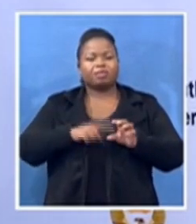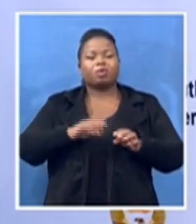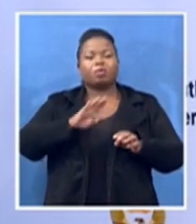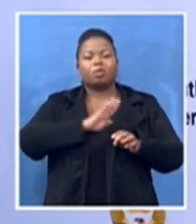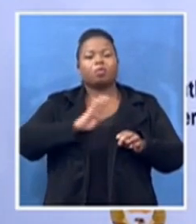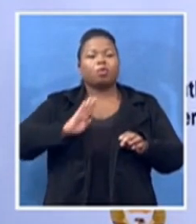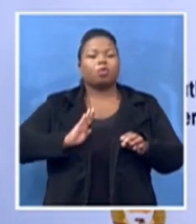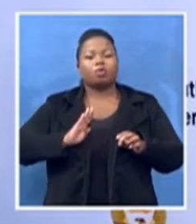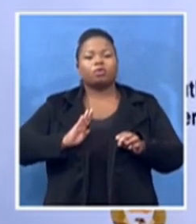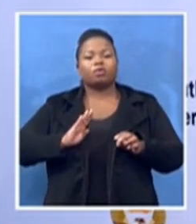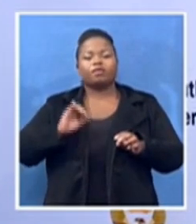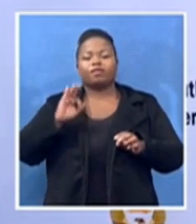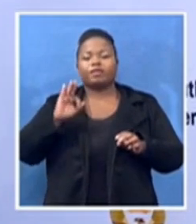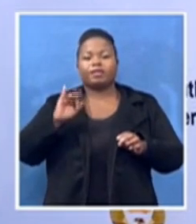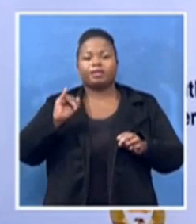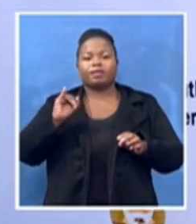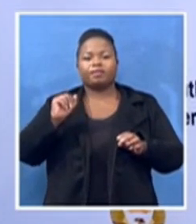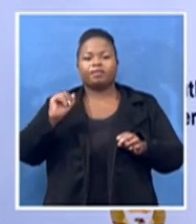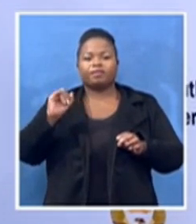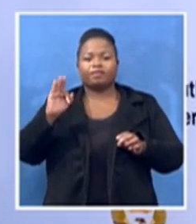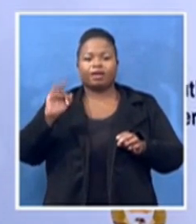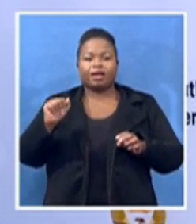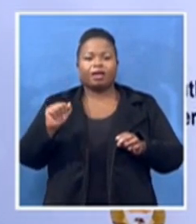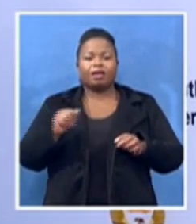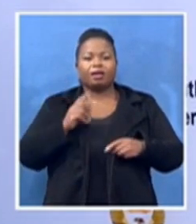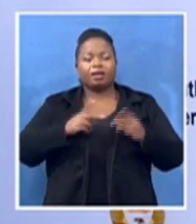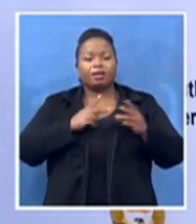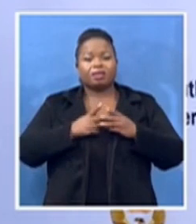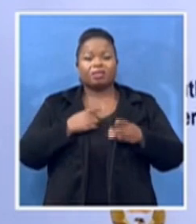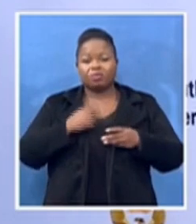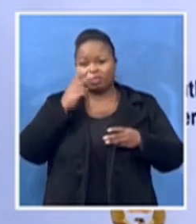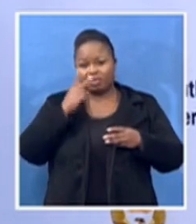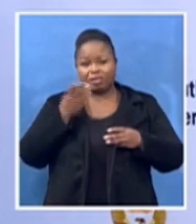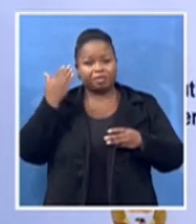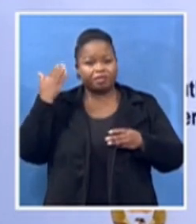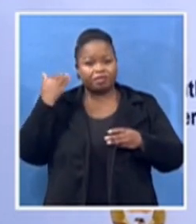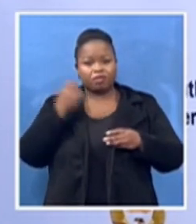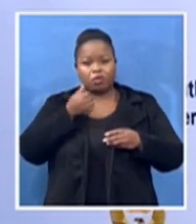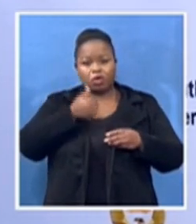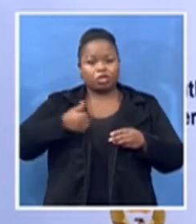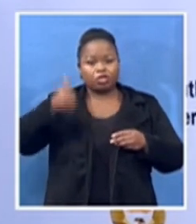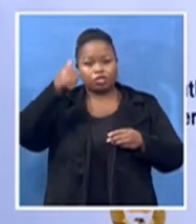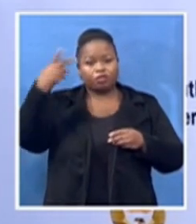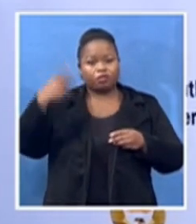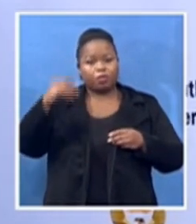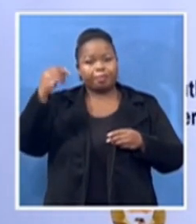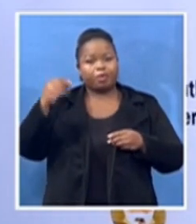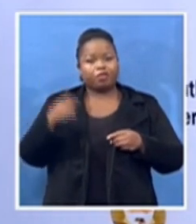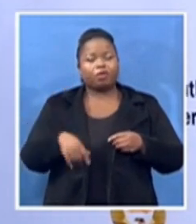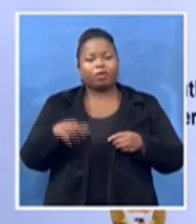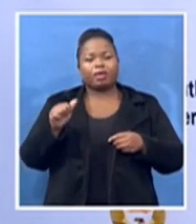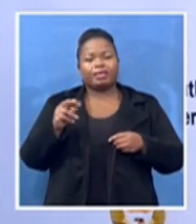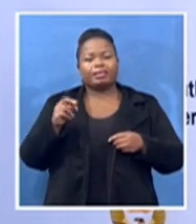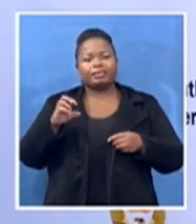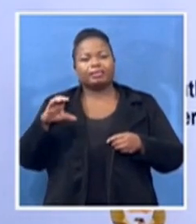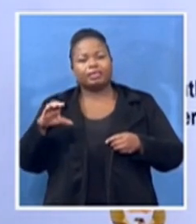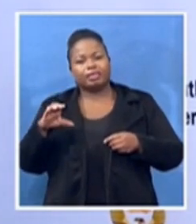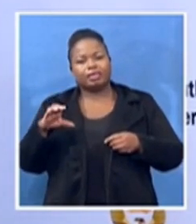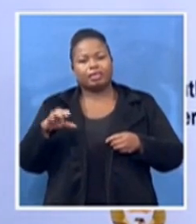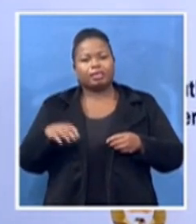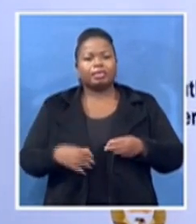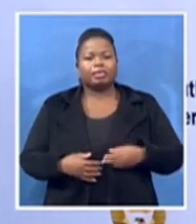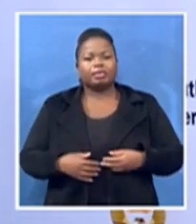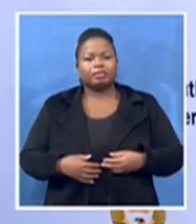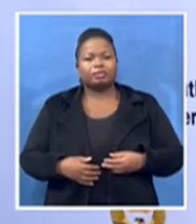see that there was once a chief whip of the african national congress uh but what one thing that of course and any